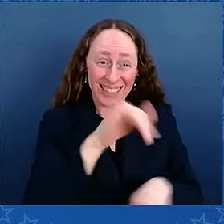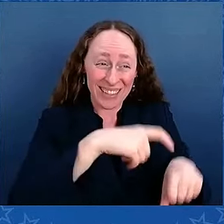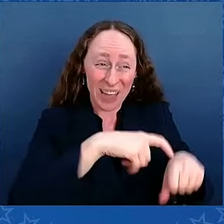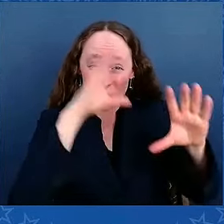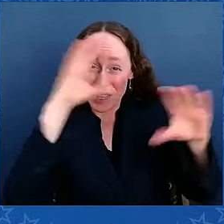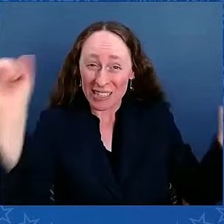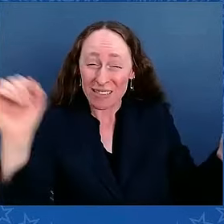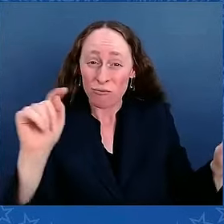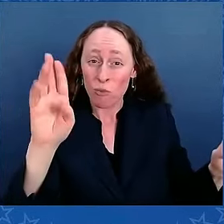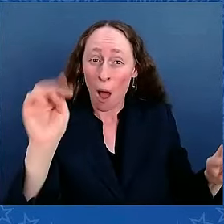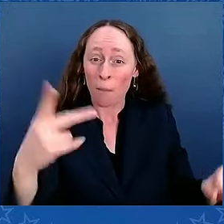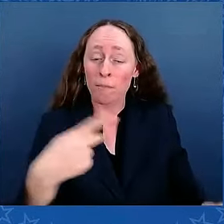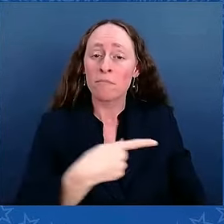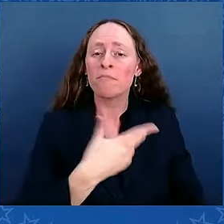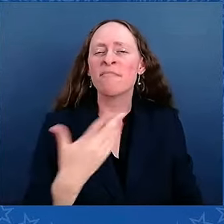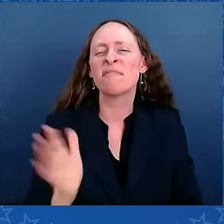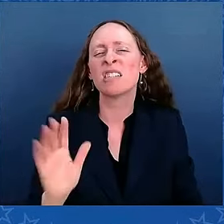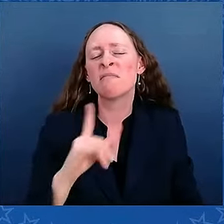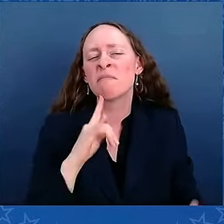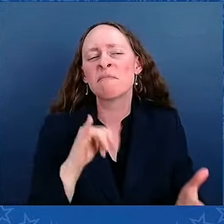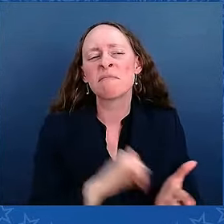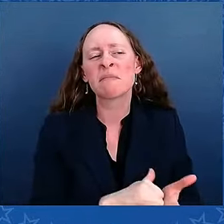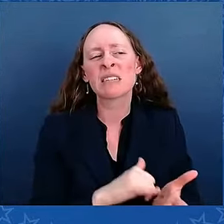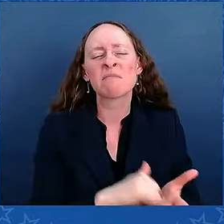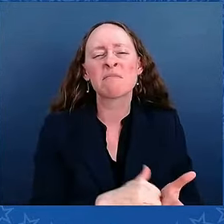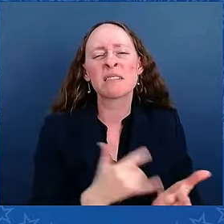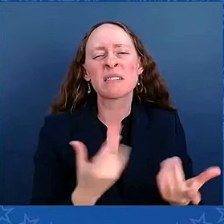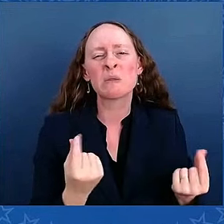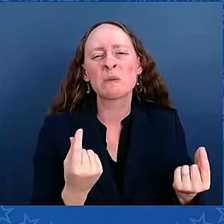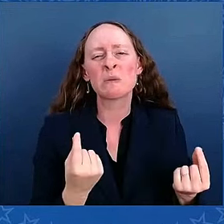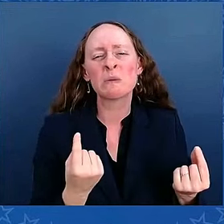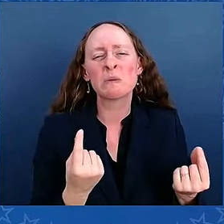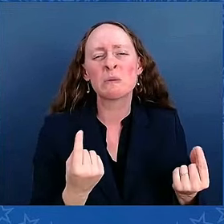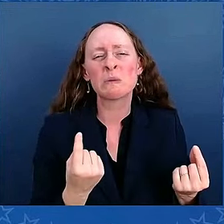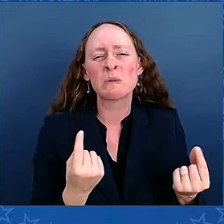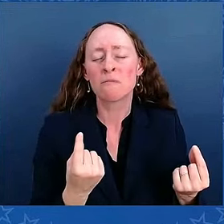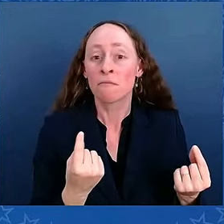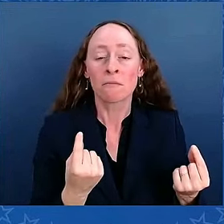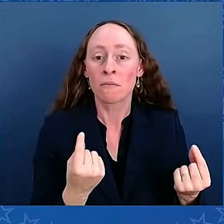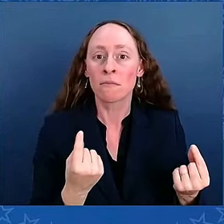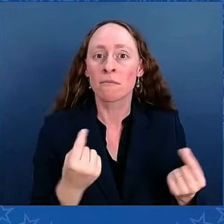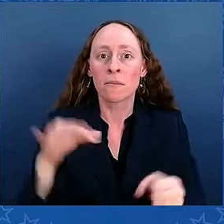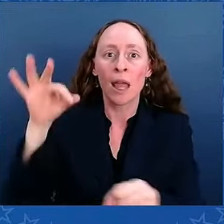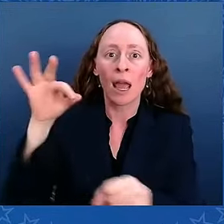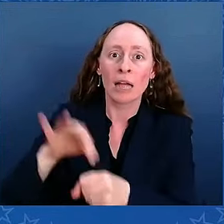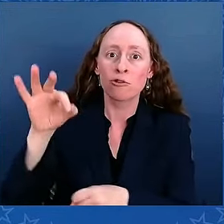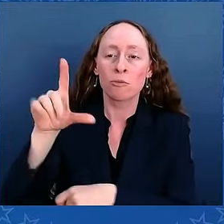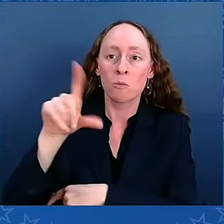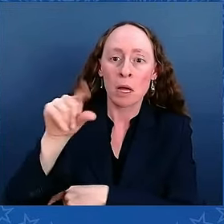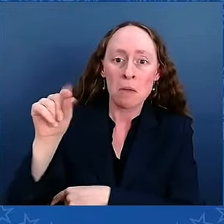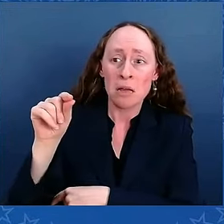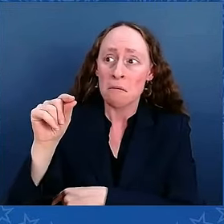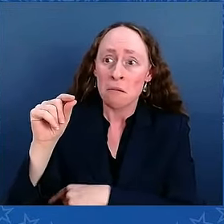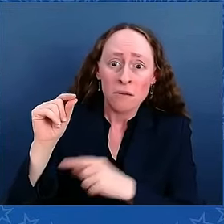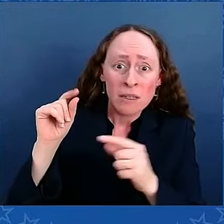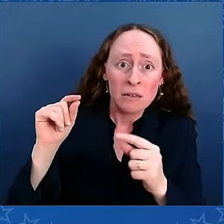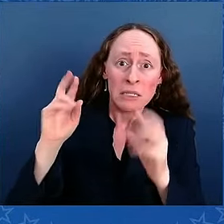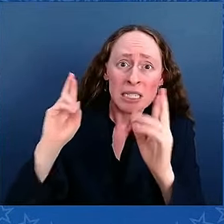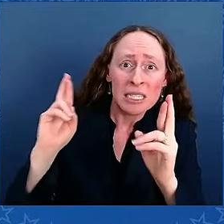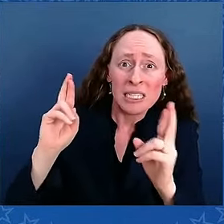suddenly there was hope with the election of Joe Biden and Kamala Harris. The first major piece of legislation they passed